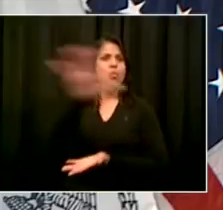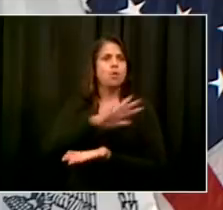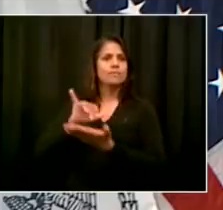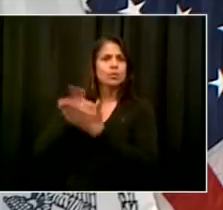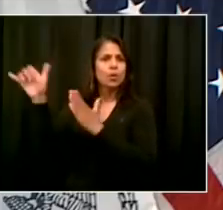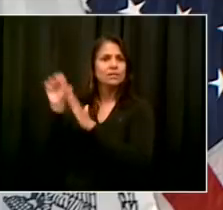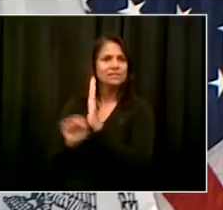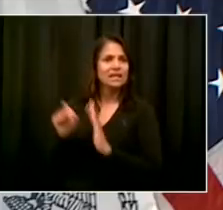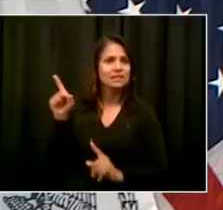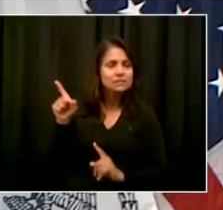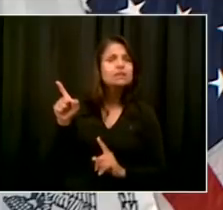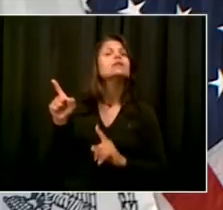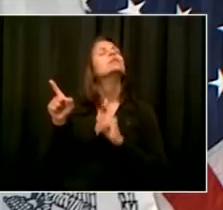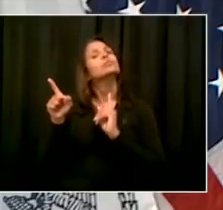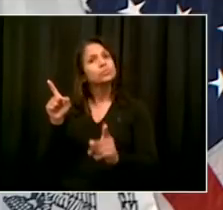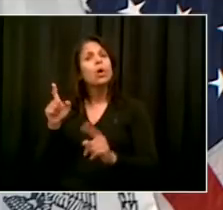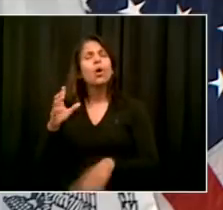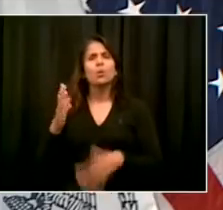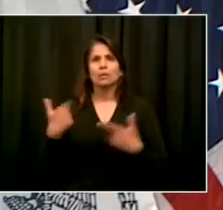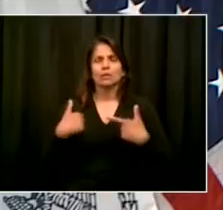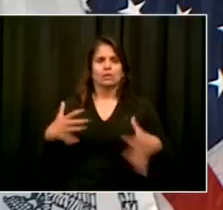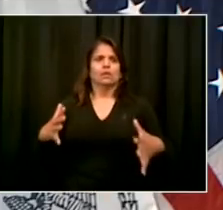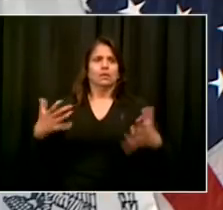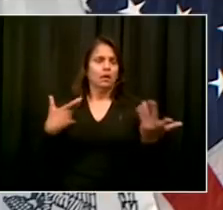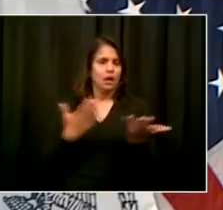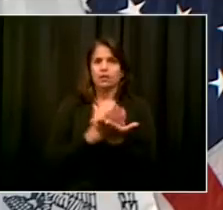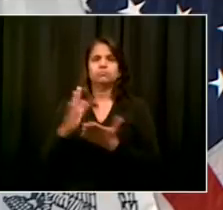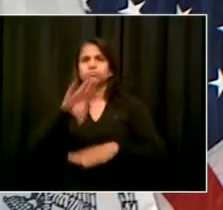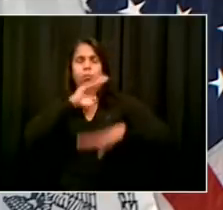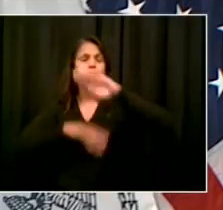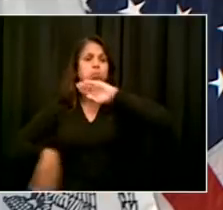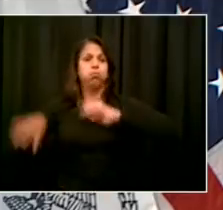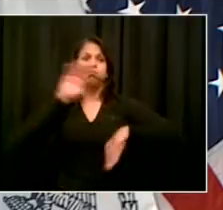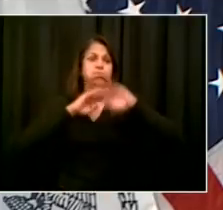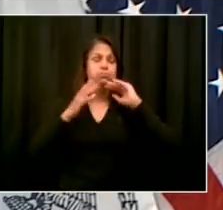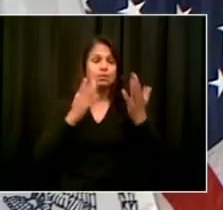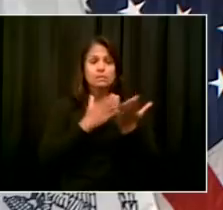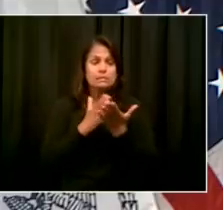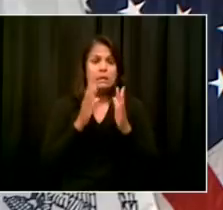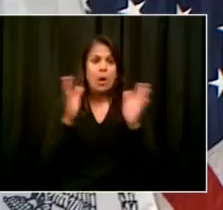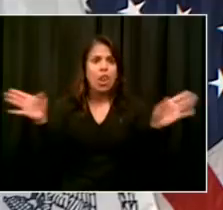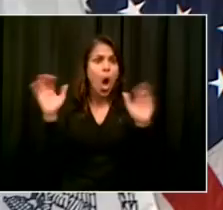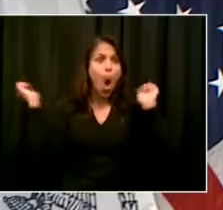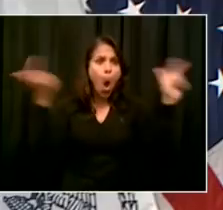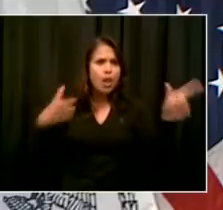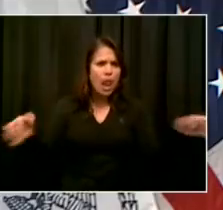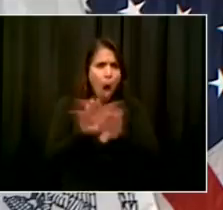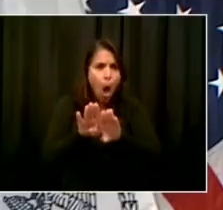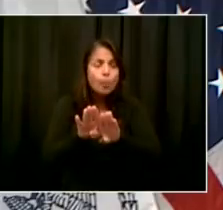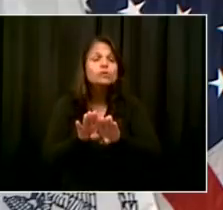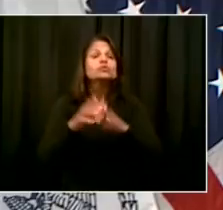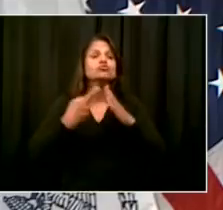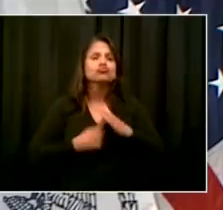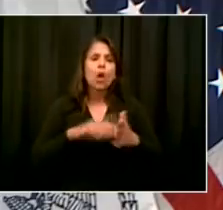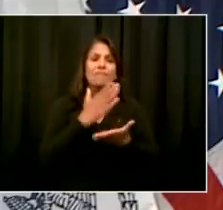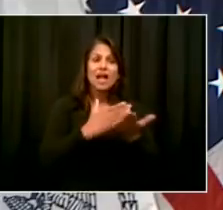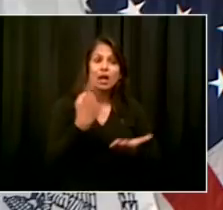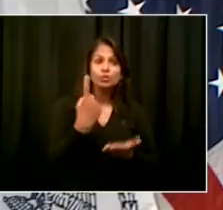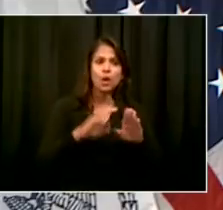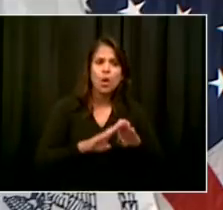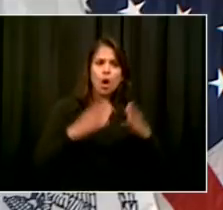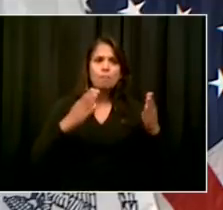now are able to restart the biggest school system in America when most school systems have given up trying to do that.